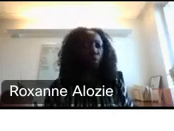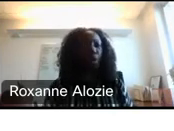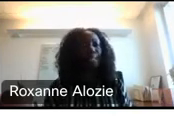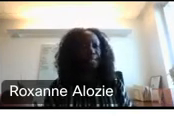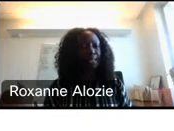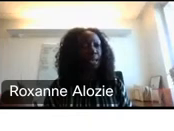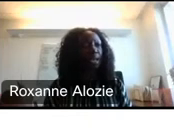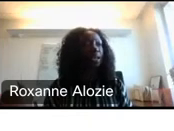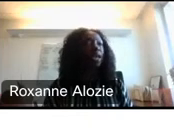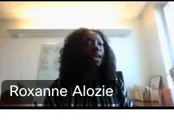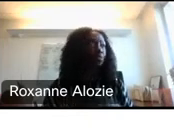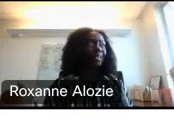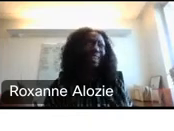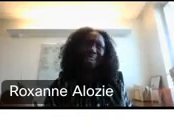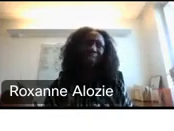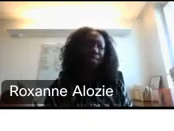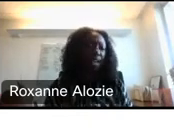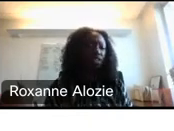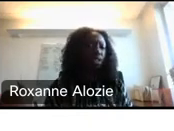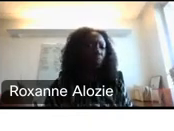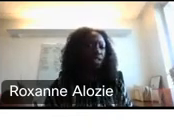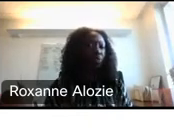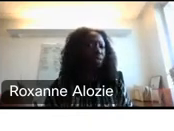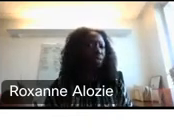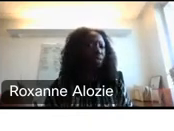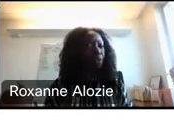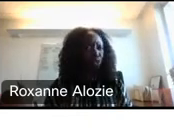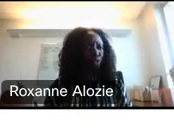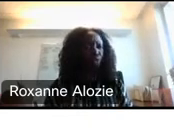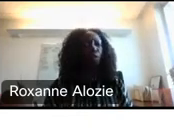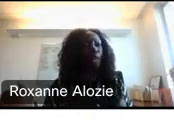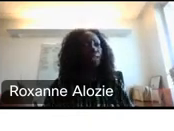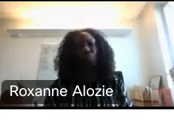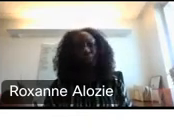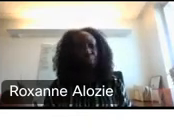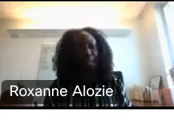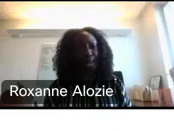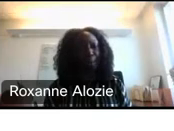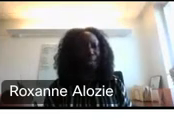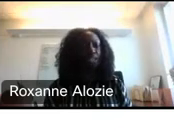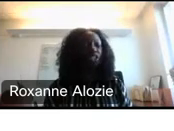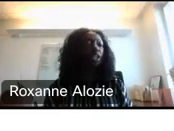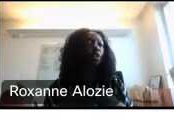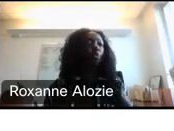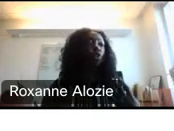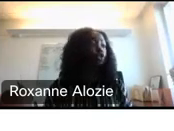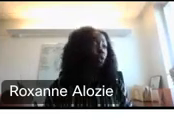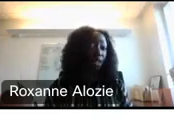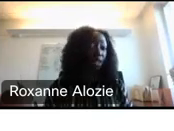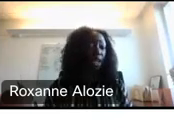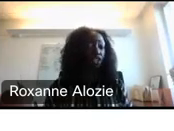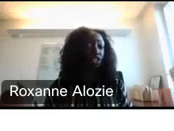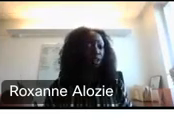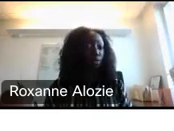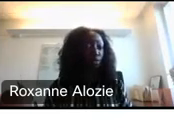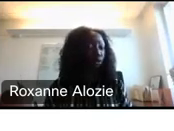You know, once that's done, and if we say, hey, this is actually a project we think we can do, we'll ask you to complete an application. We'll do